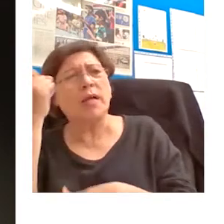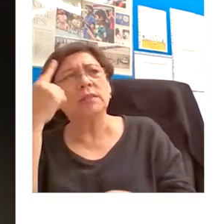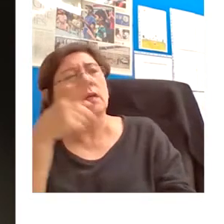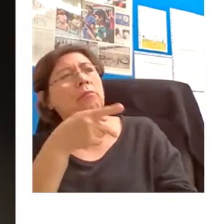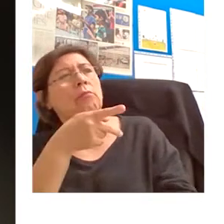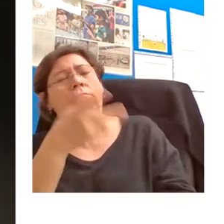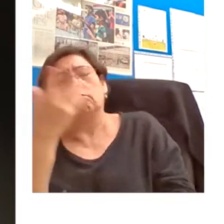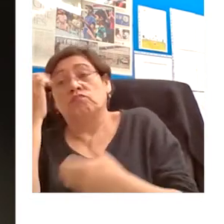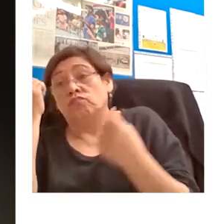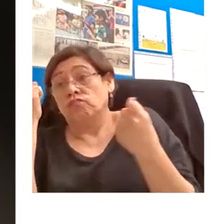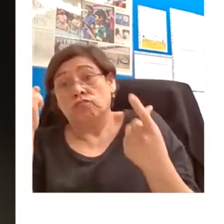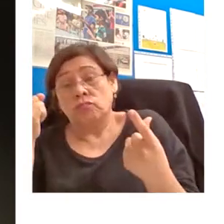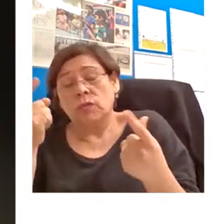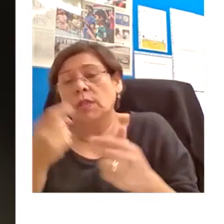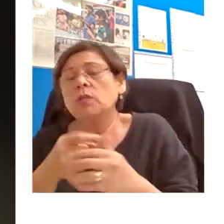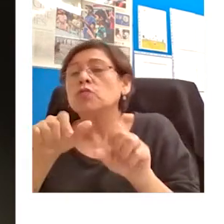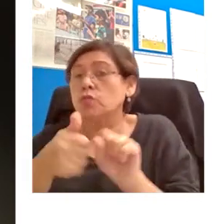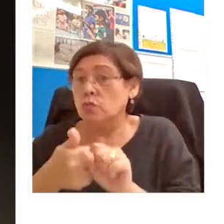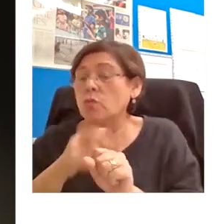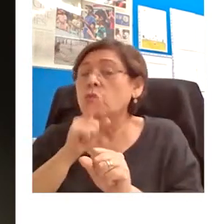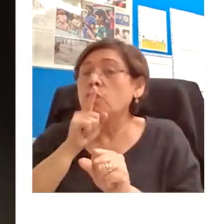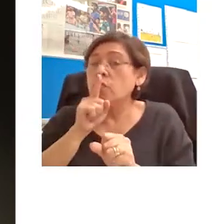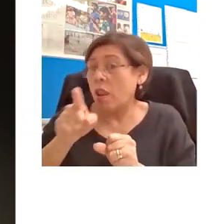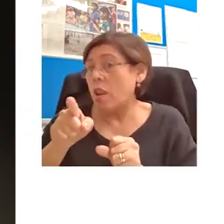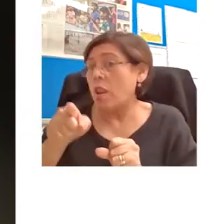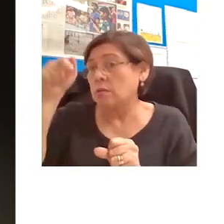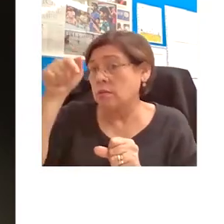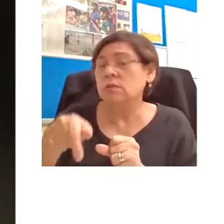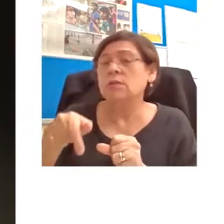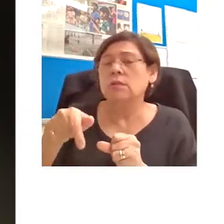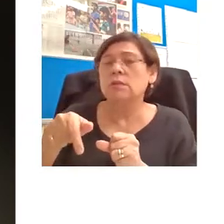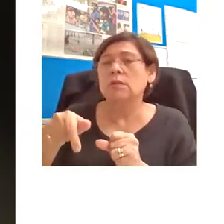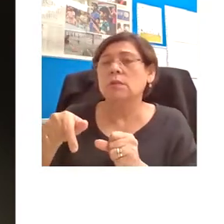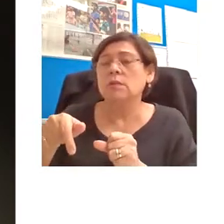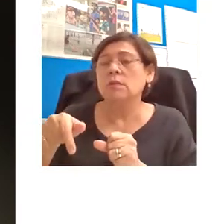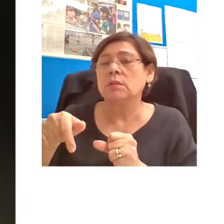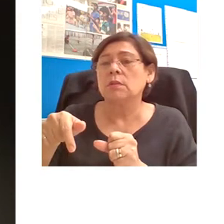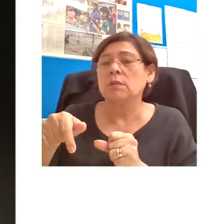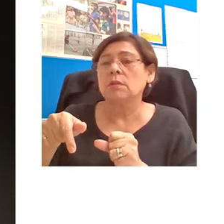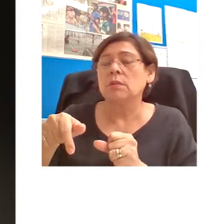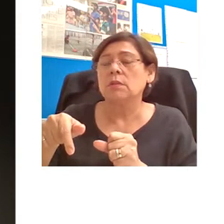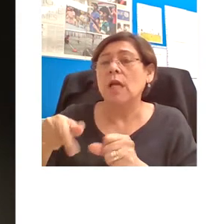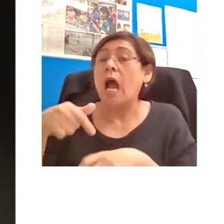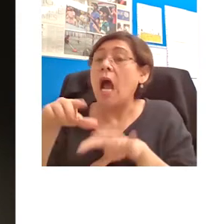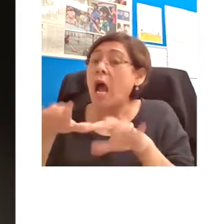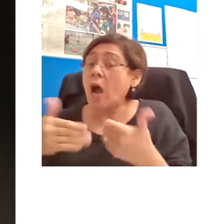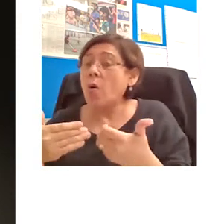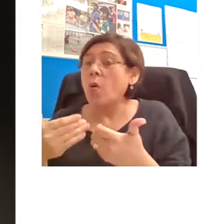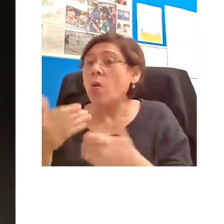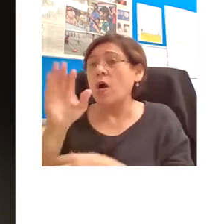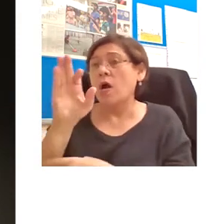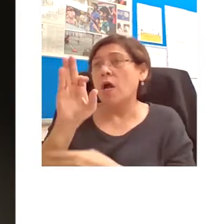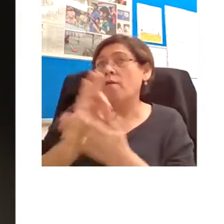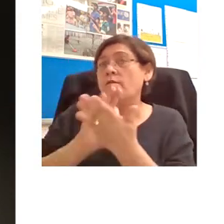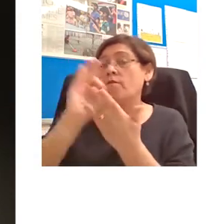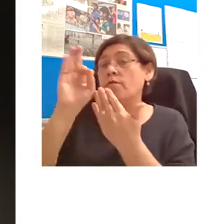And so this is essentially the, the situation in which we found ourselves in, in February 2020,